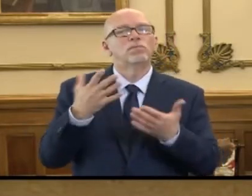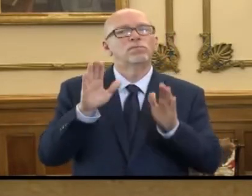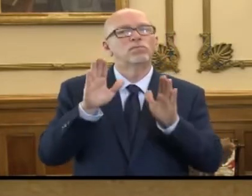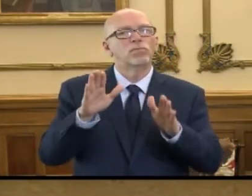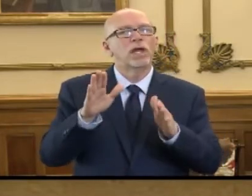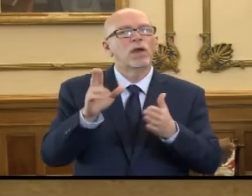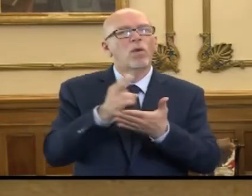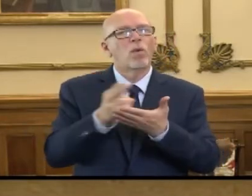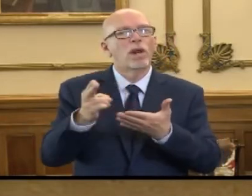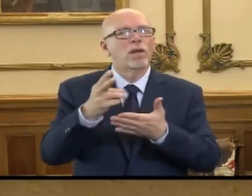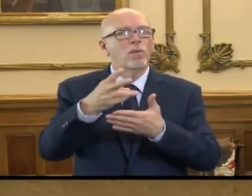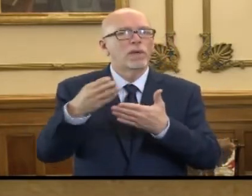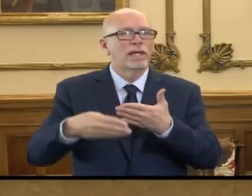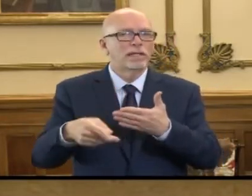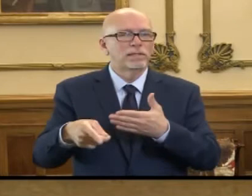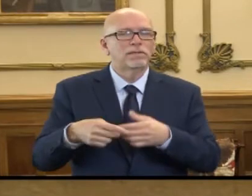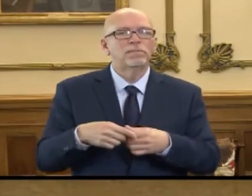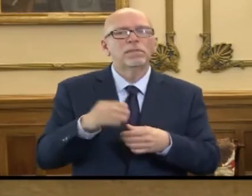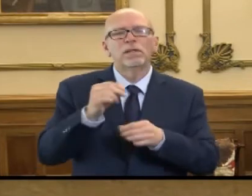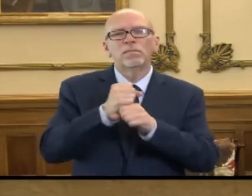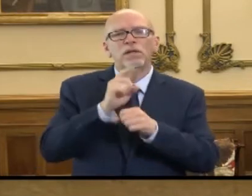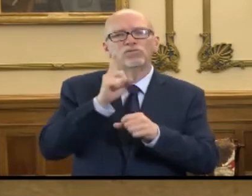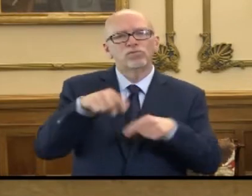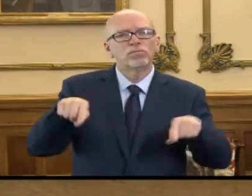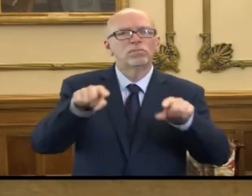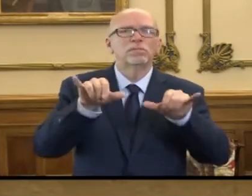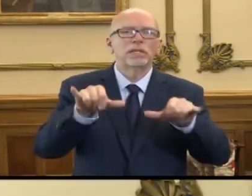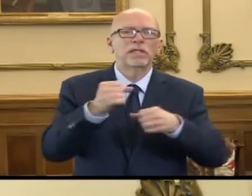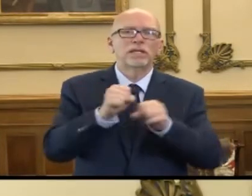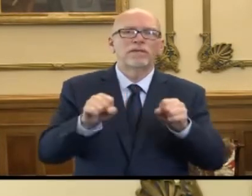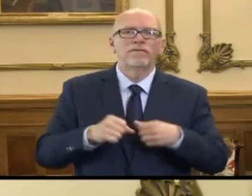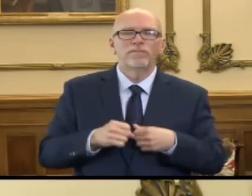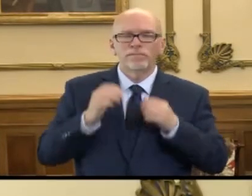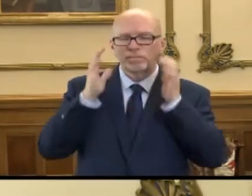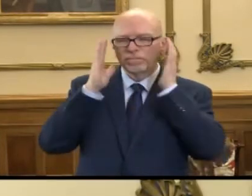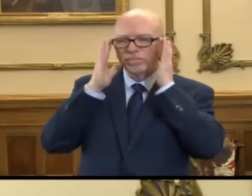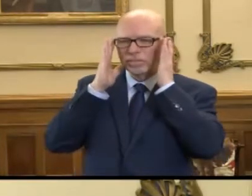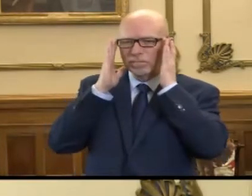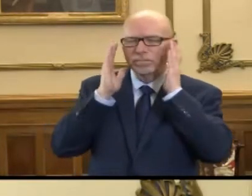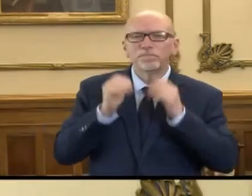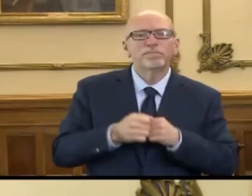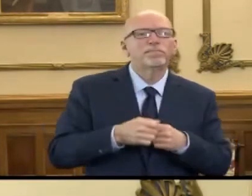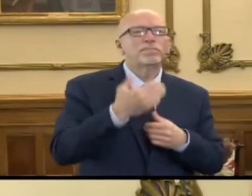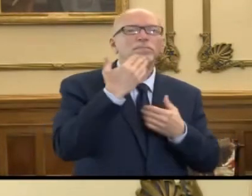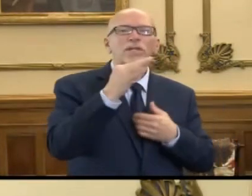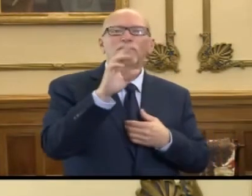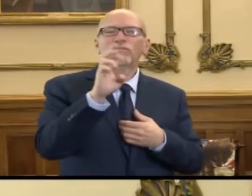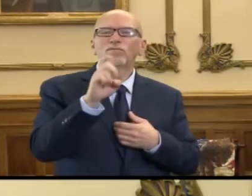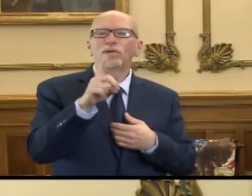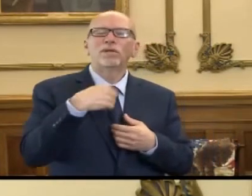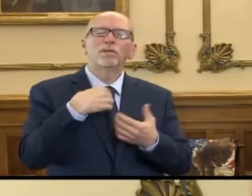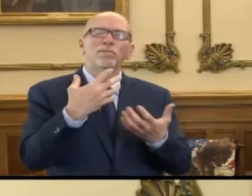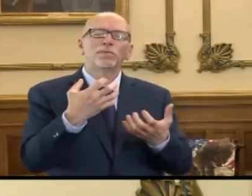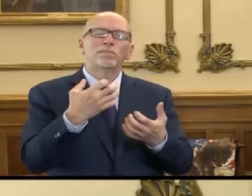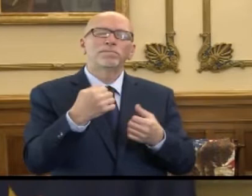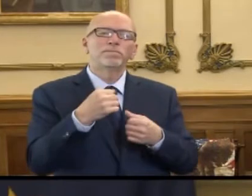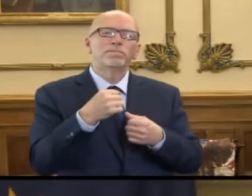great holy weekend, and make sure that we all play it safe. Thank you, Fred. Let me just